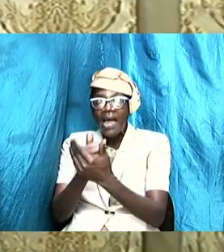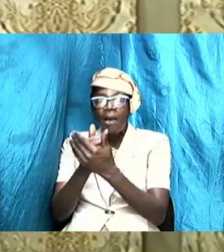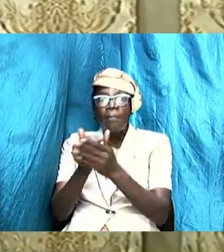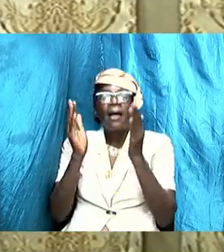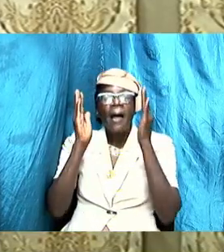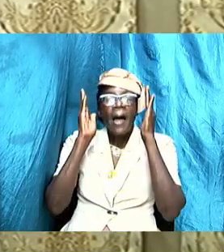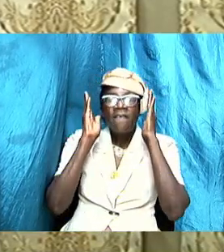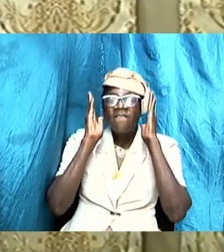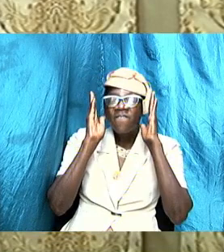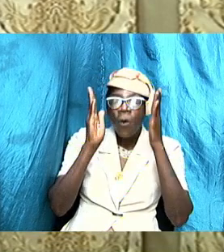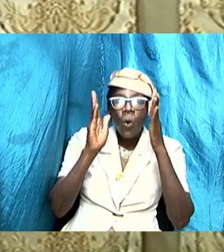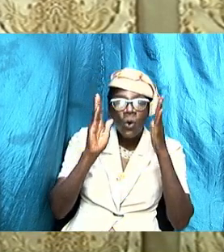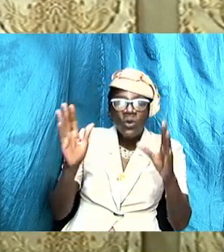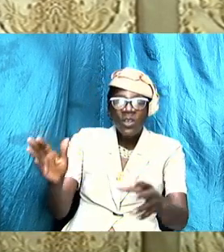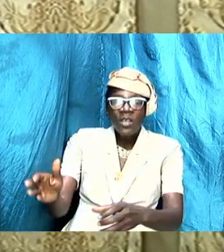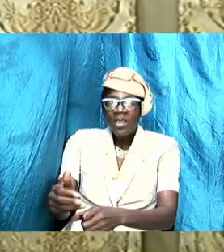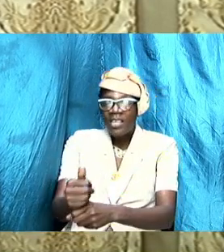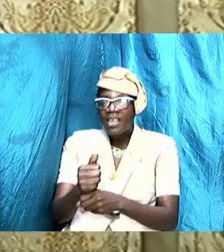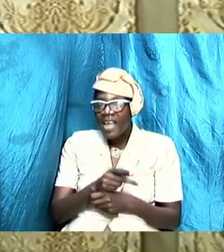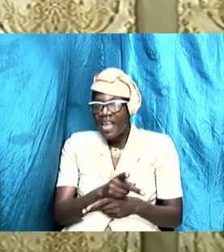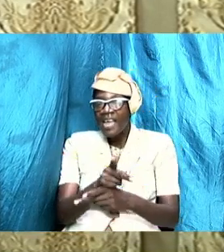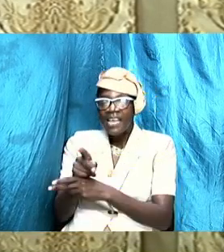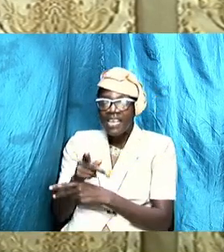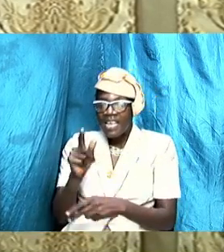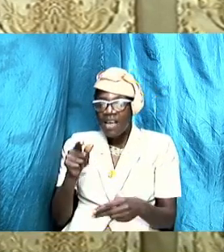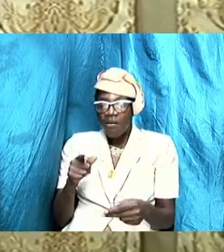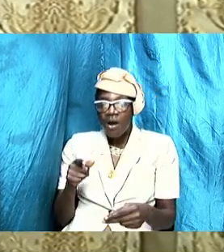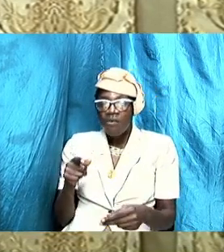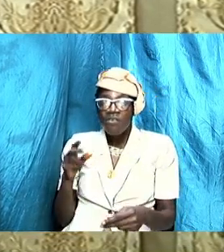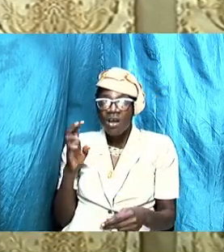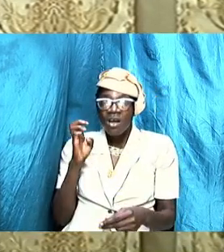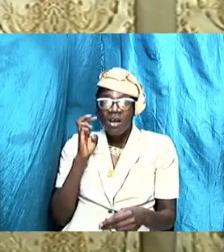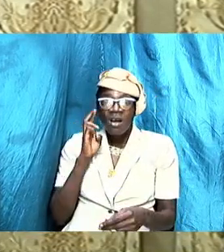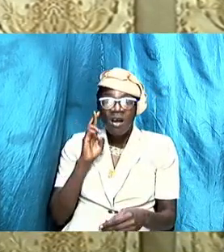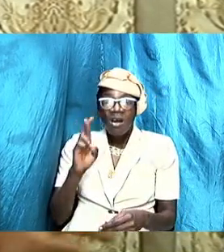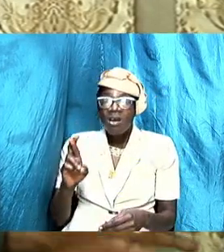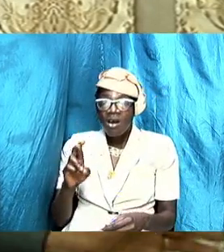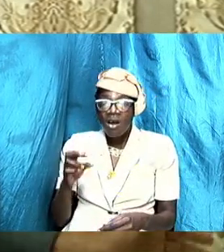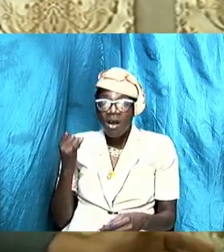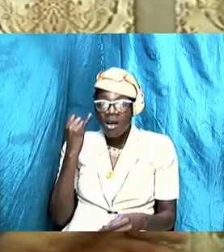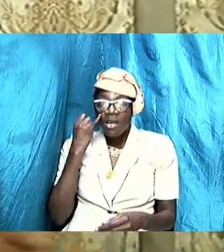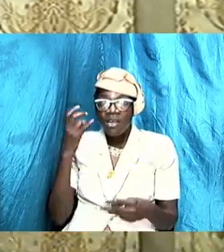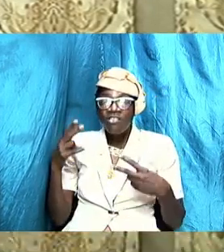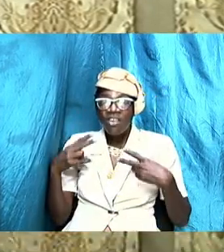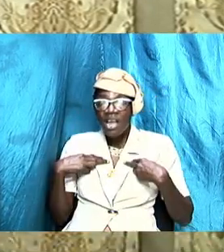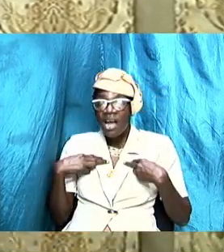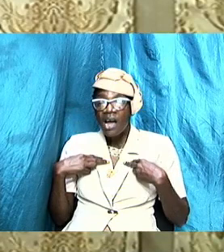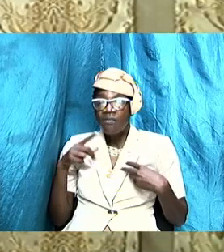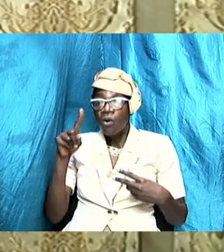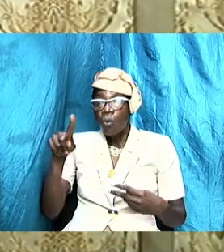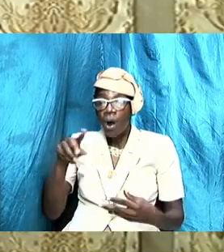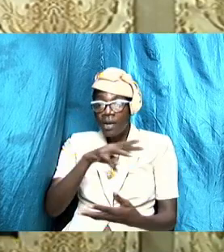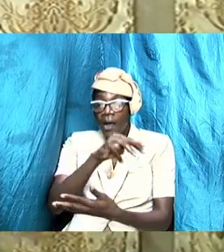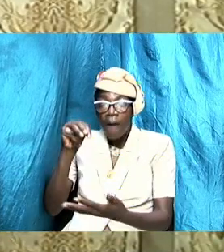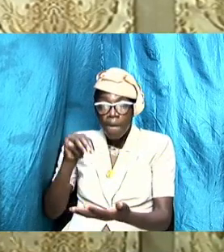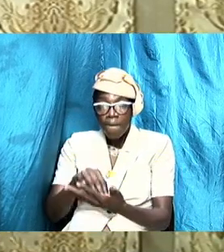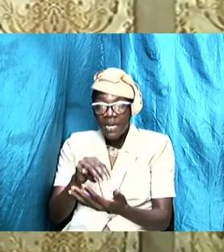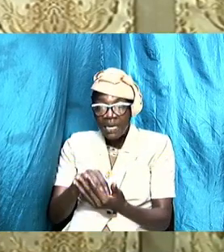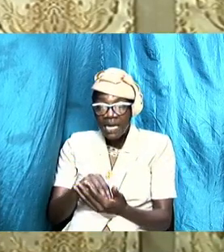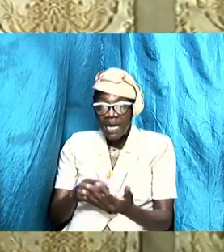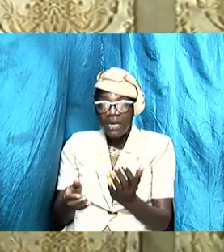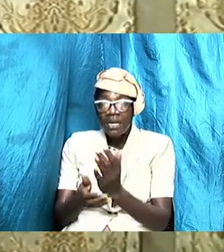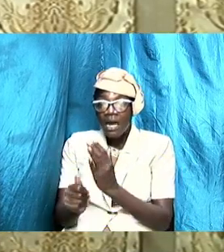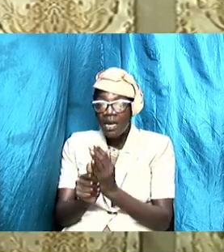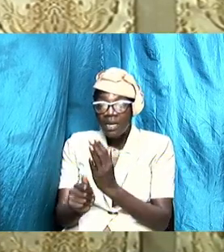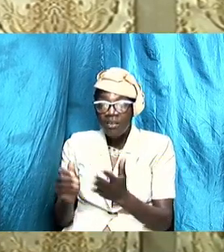on her and to take care of her if she have a million dollars she would share it with him and give him half and everything